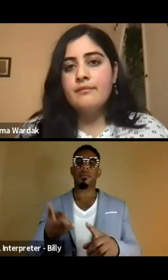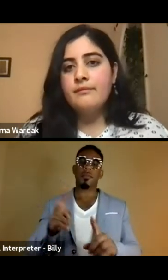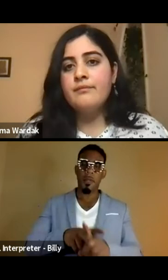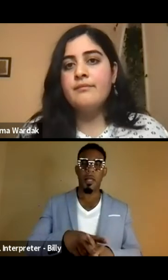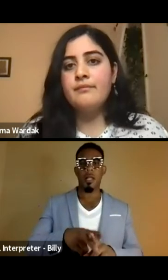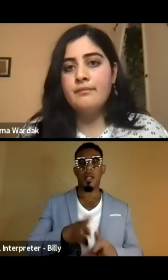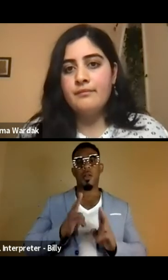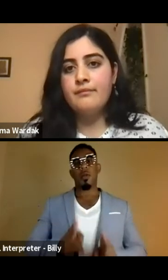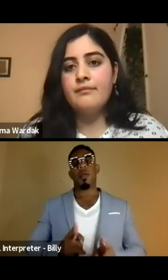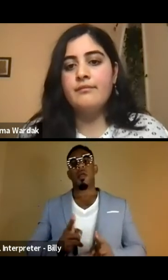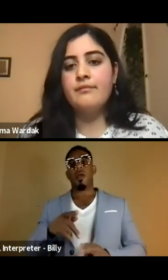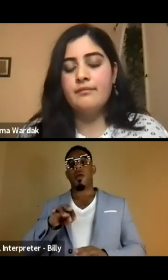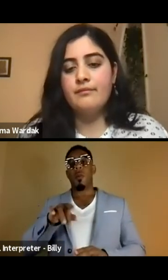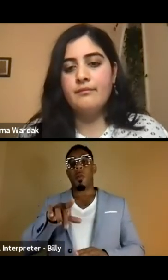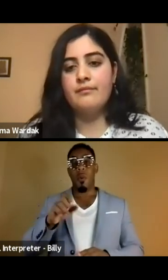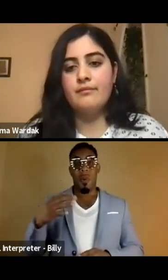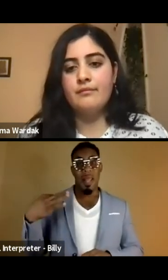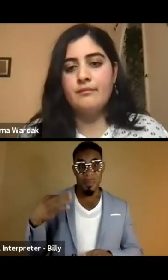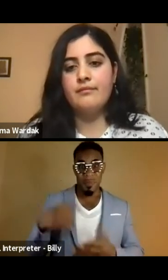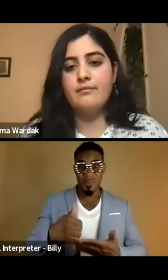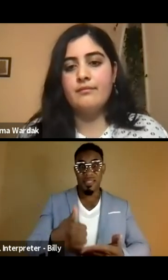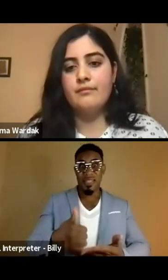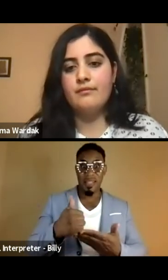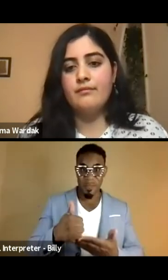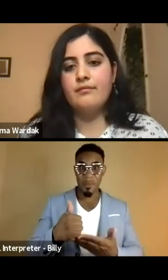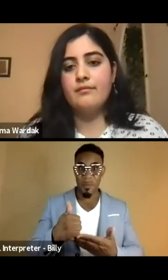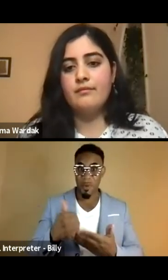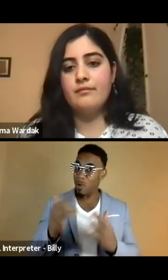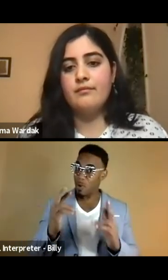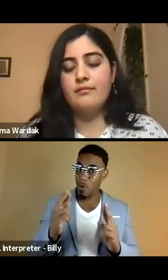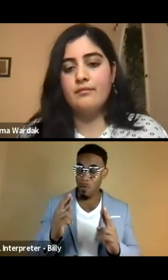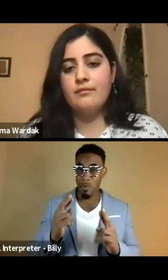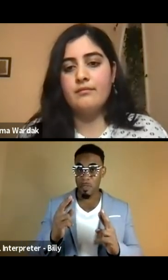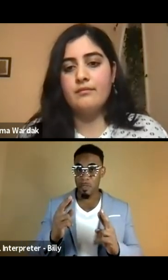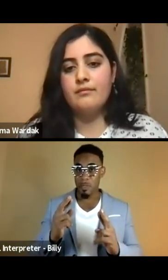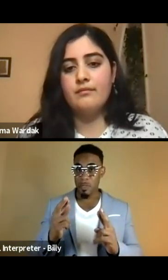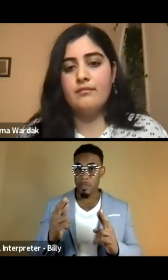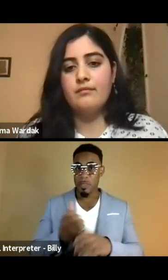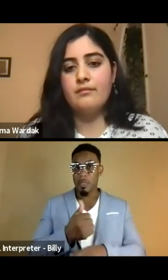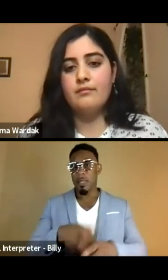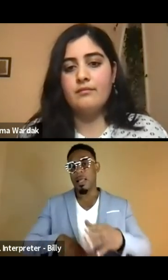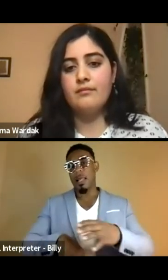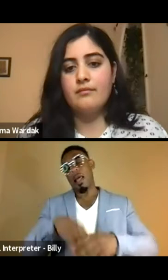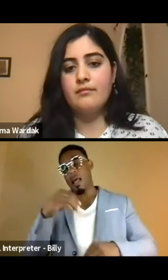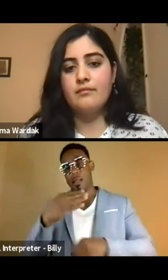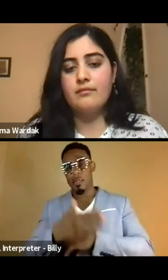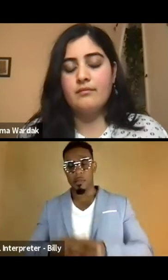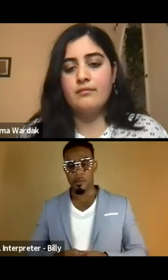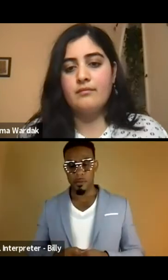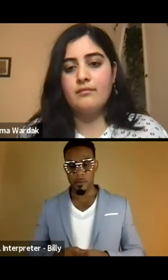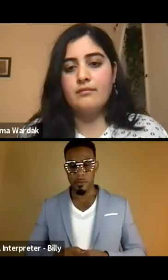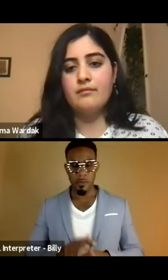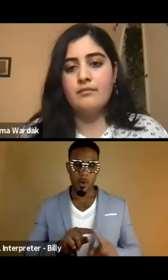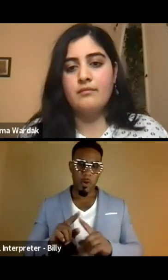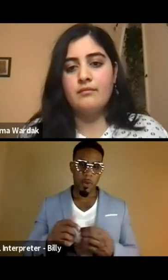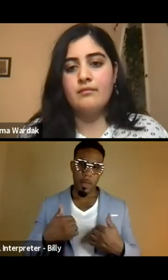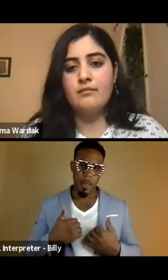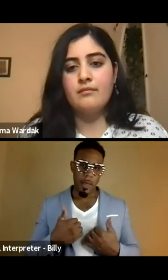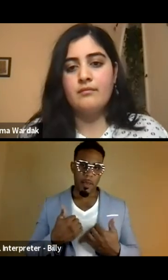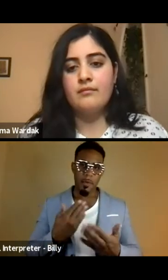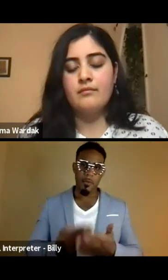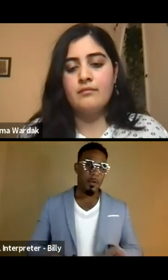parole applications to help hopefully, um, get them out of the country. We also have a